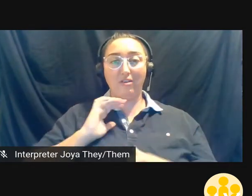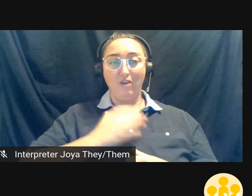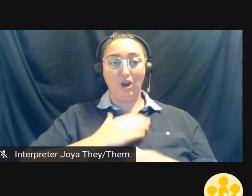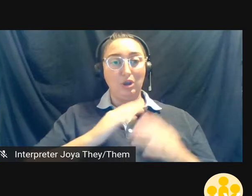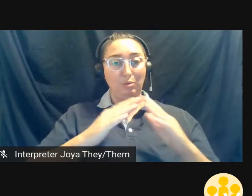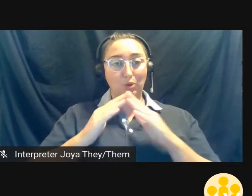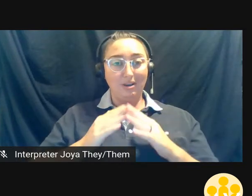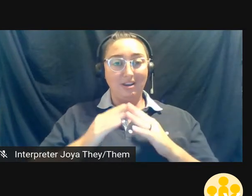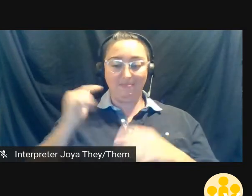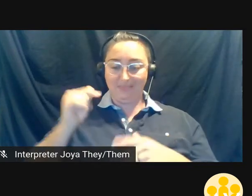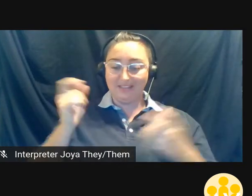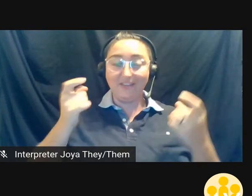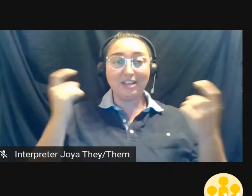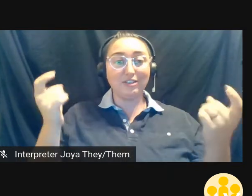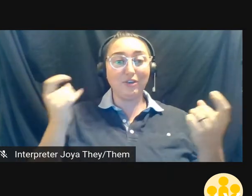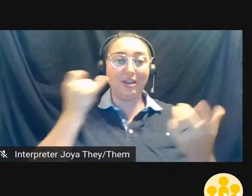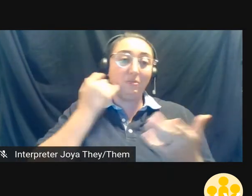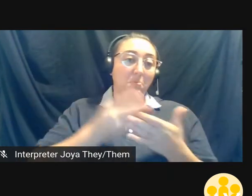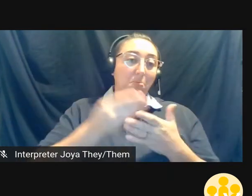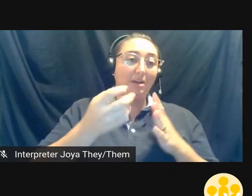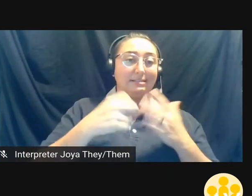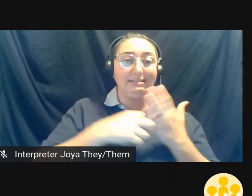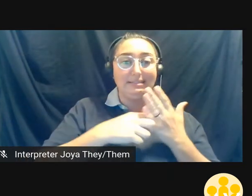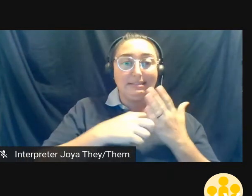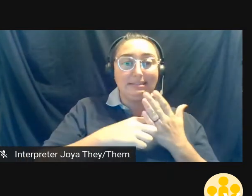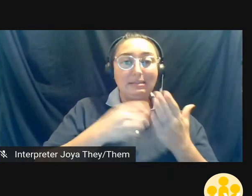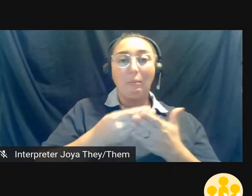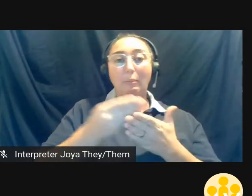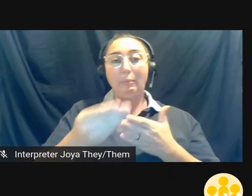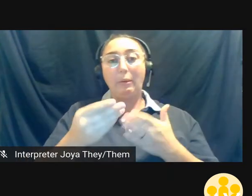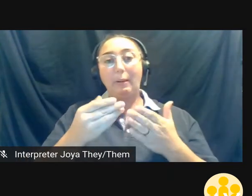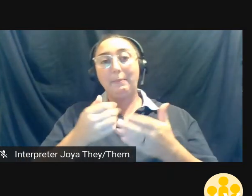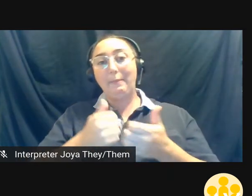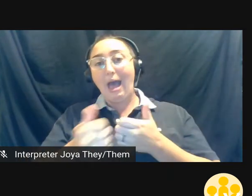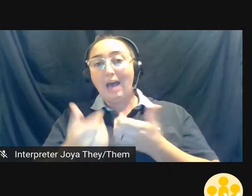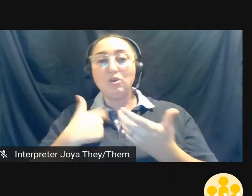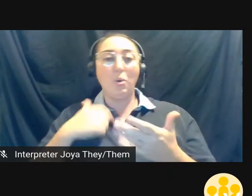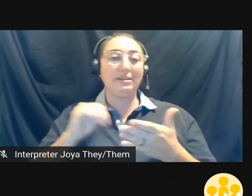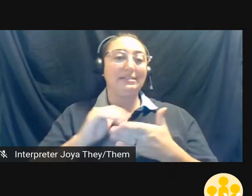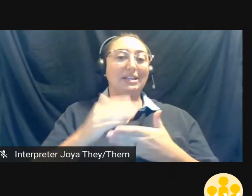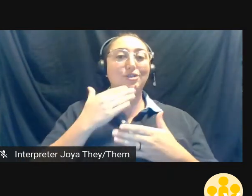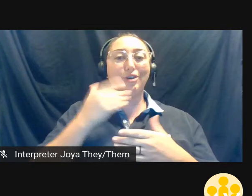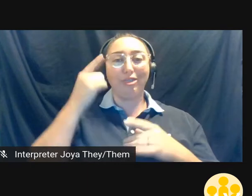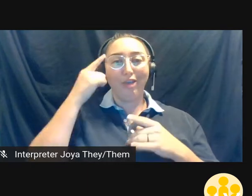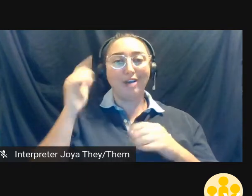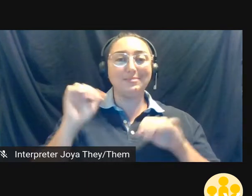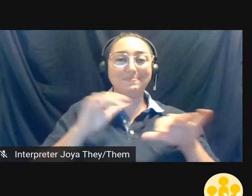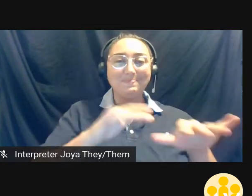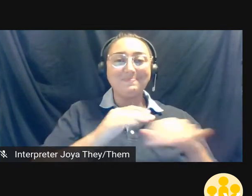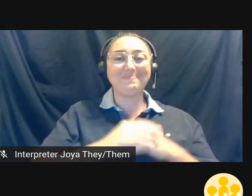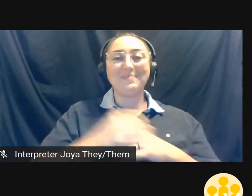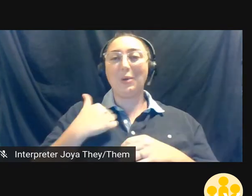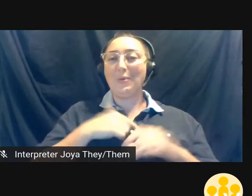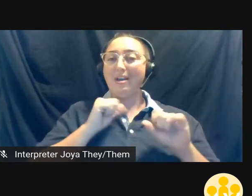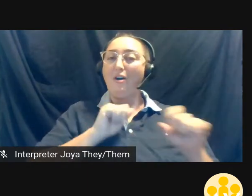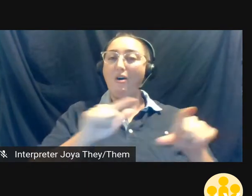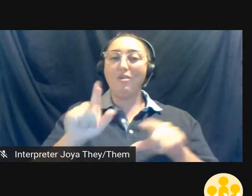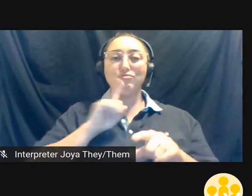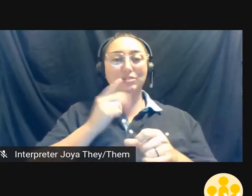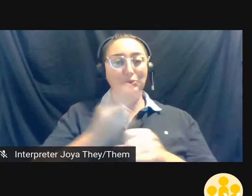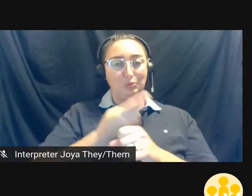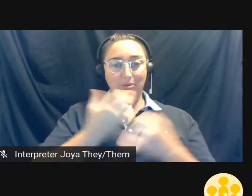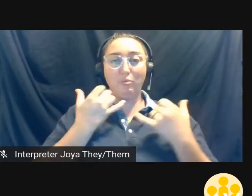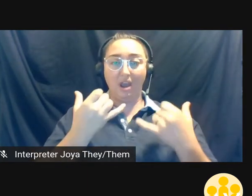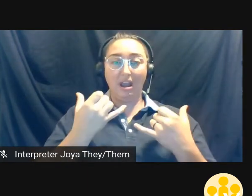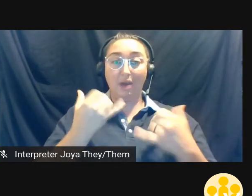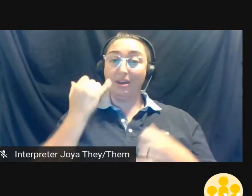the festival, whether you bought a ticket, a pass, or just sent us some good thoughts. We can all use them right now. And if